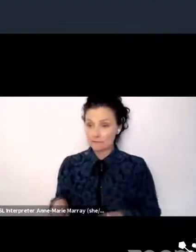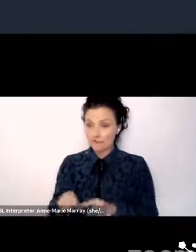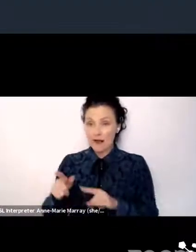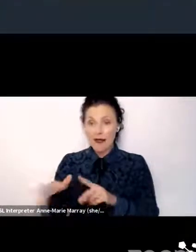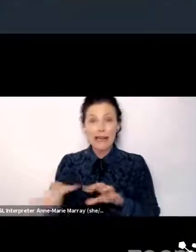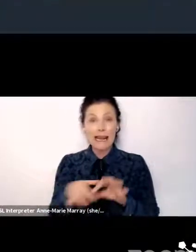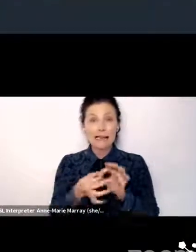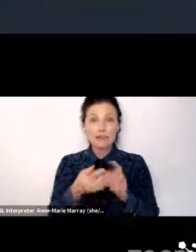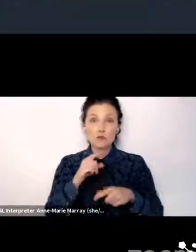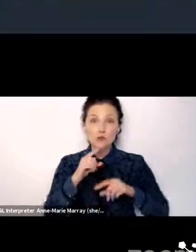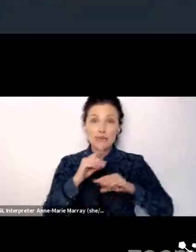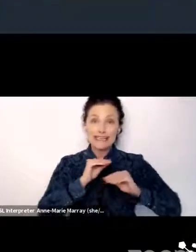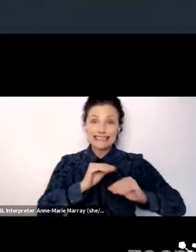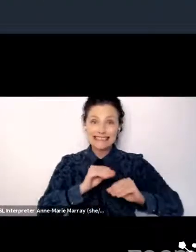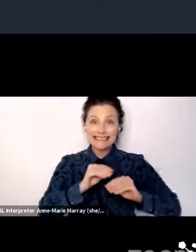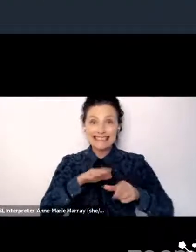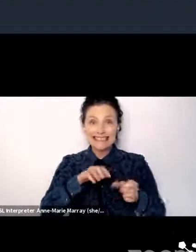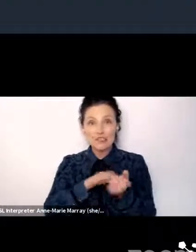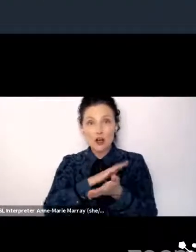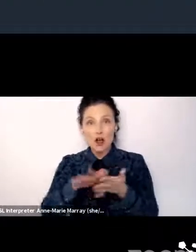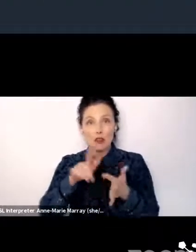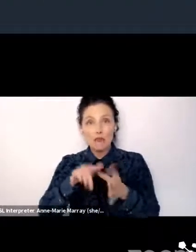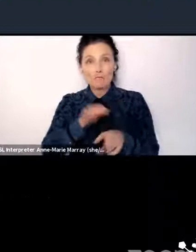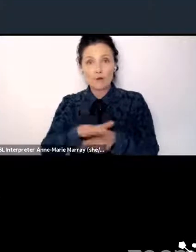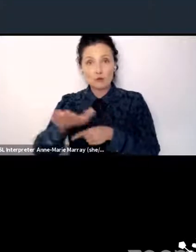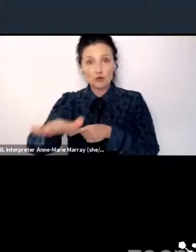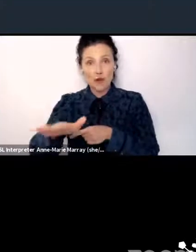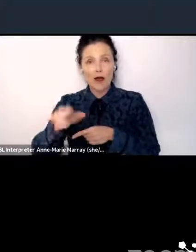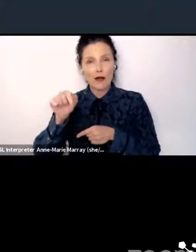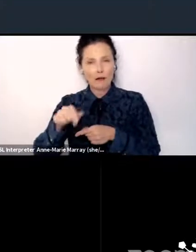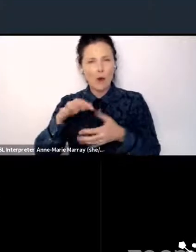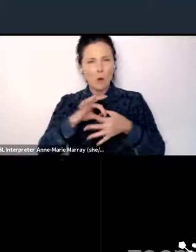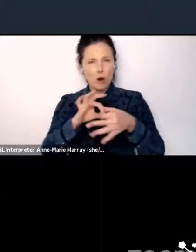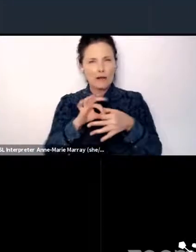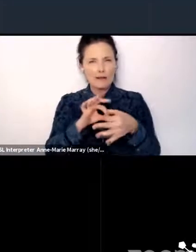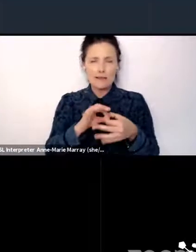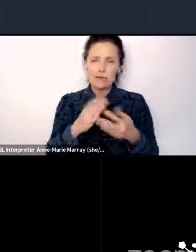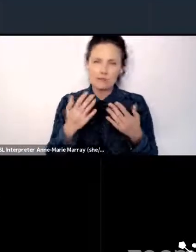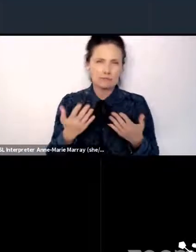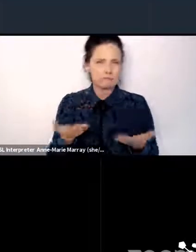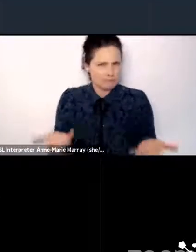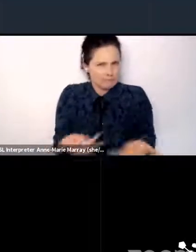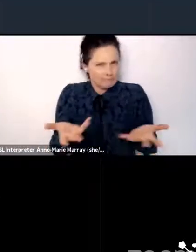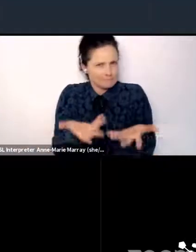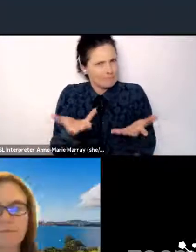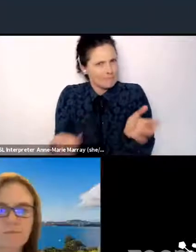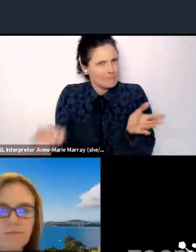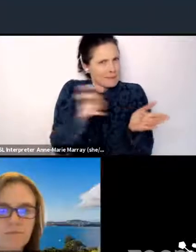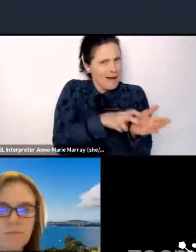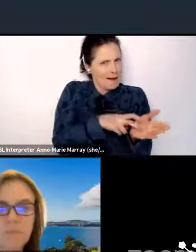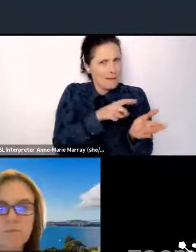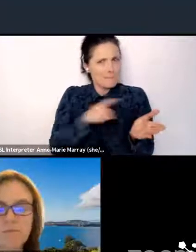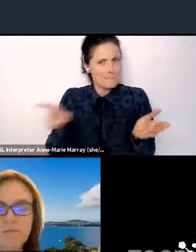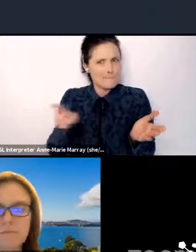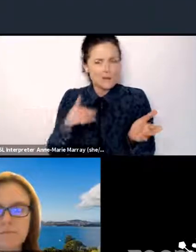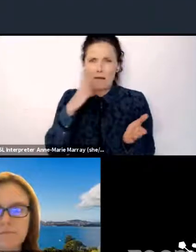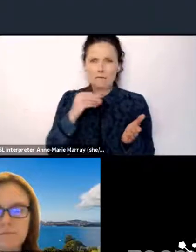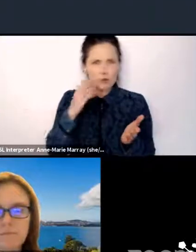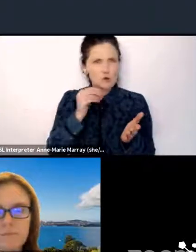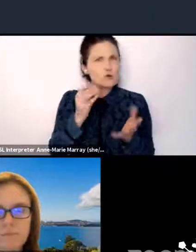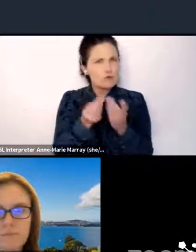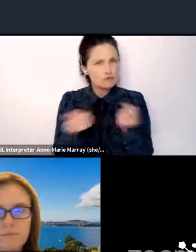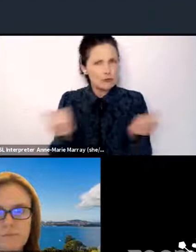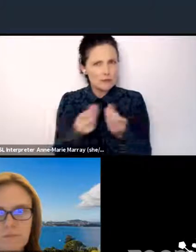Future organisation as well. So I'd encourage everybody to sign up with them, have a look at that very useful resources